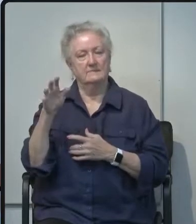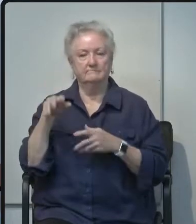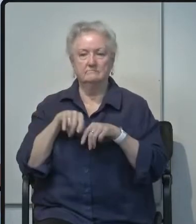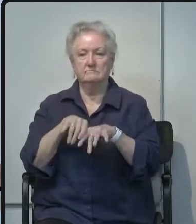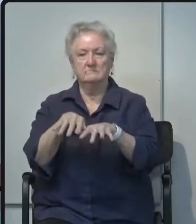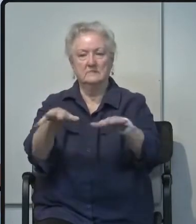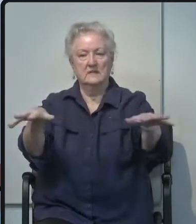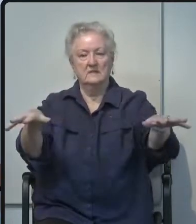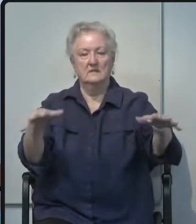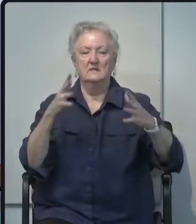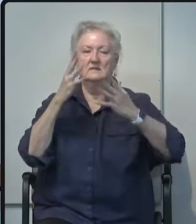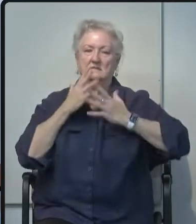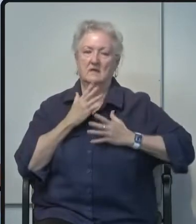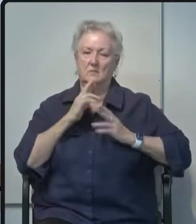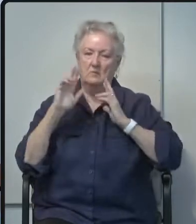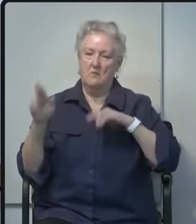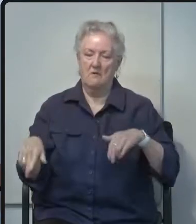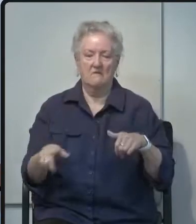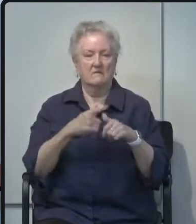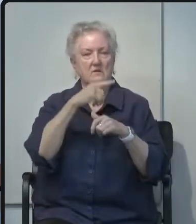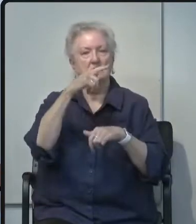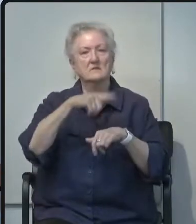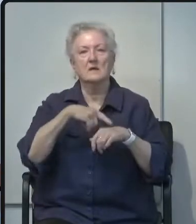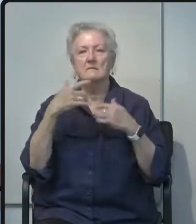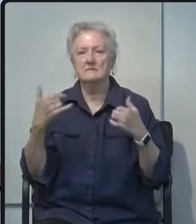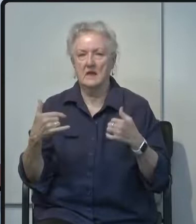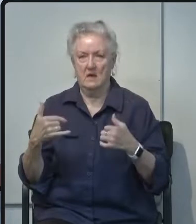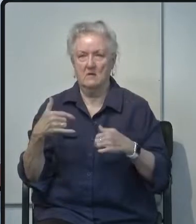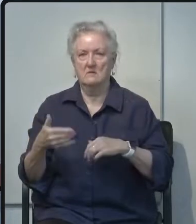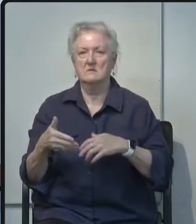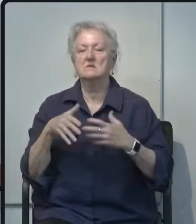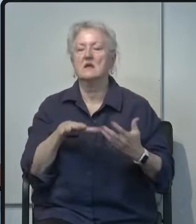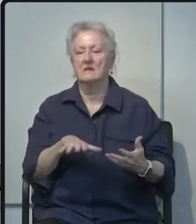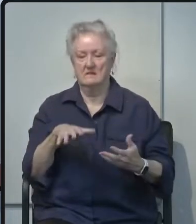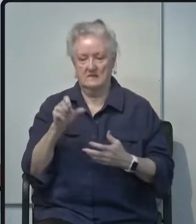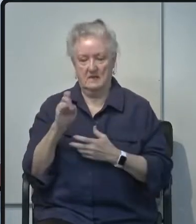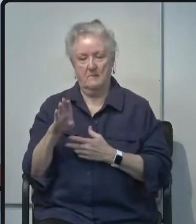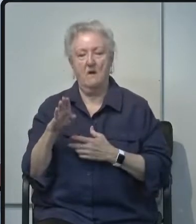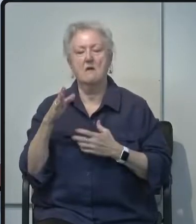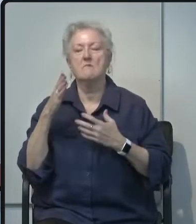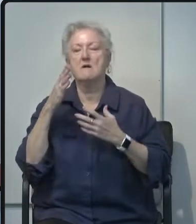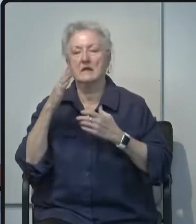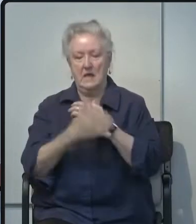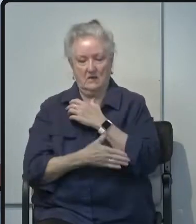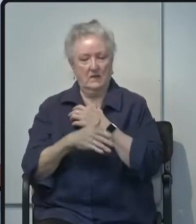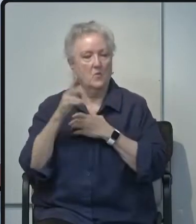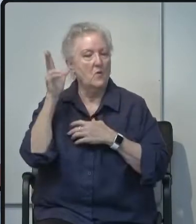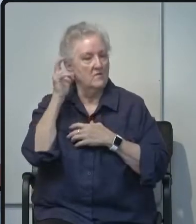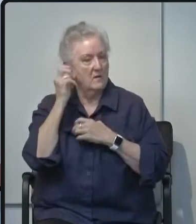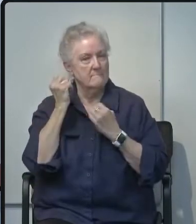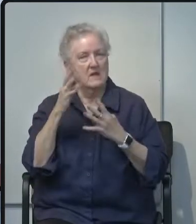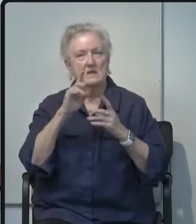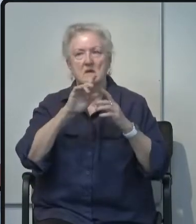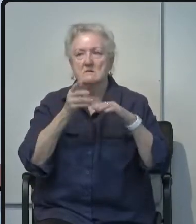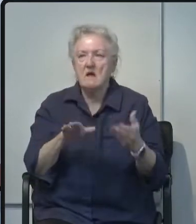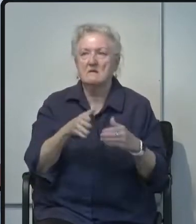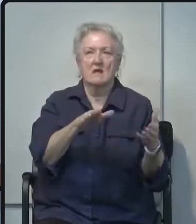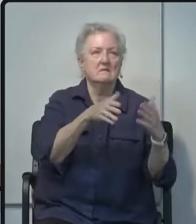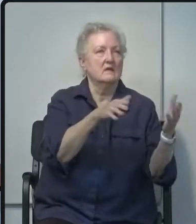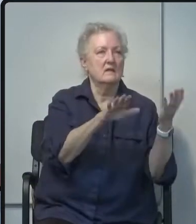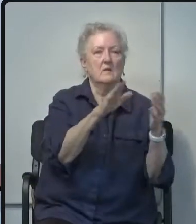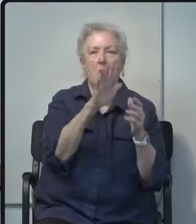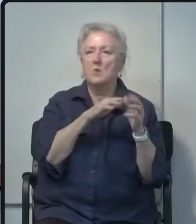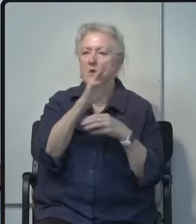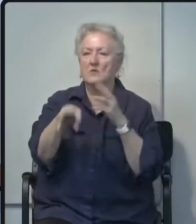we now have our first COVID-19 death in Santa Barbara County we've heard about many deaths around the world from this pandemic